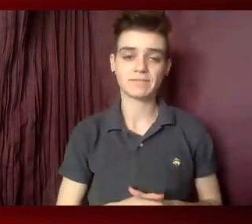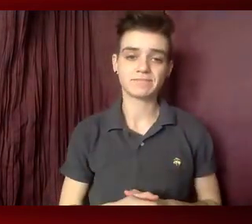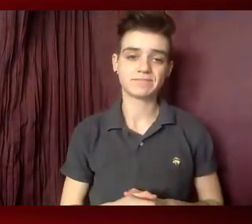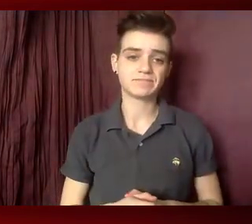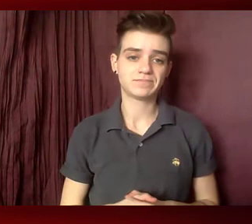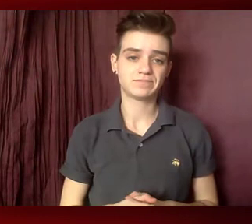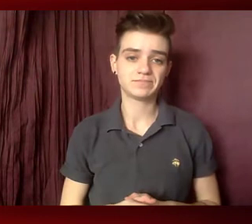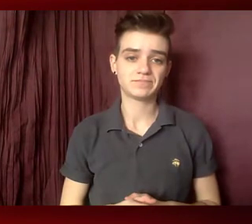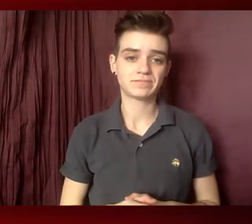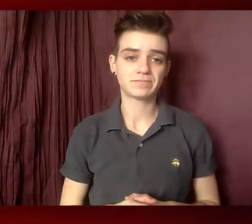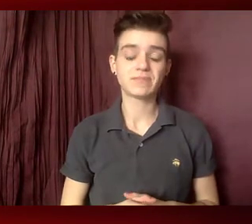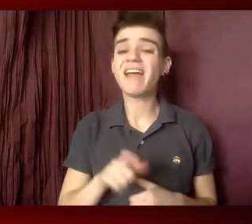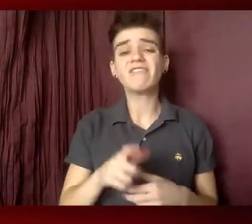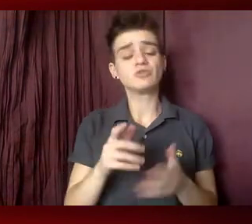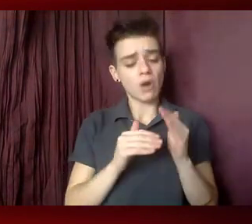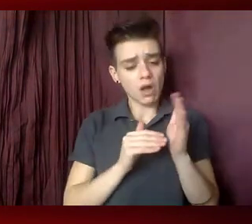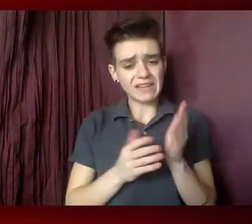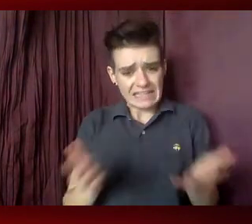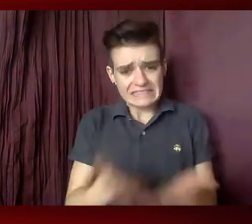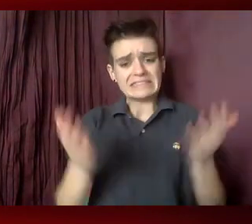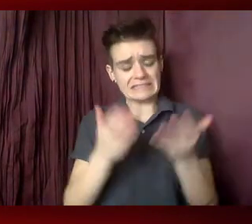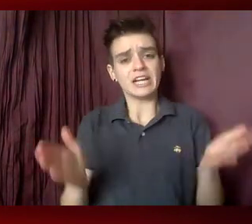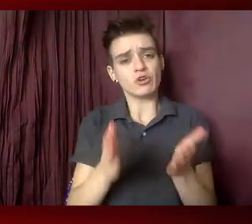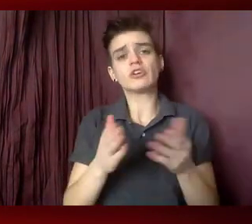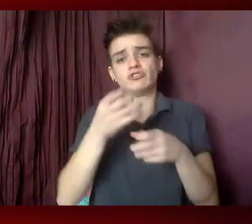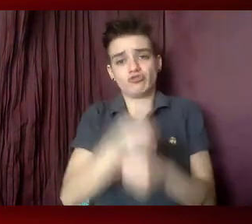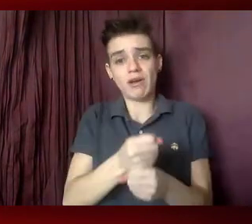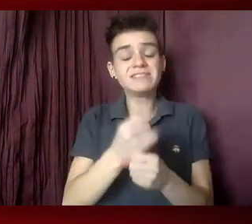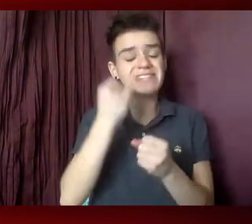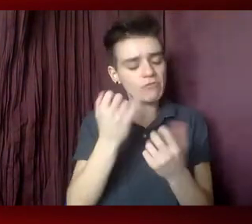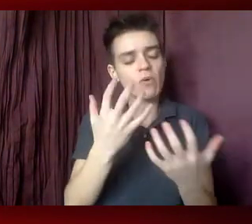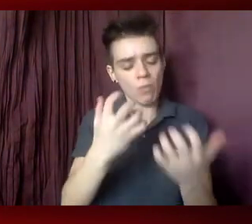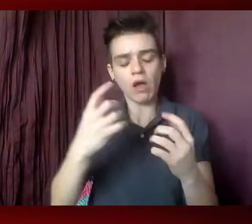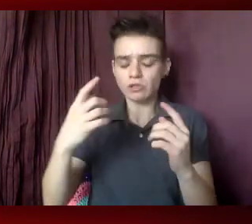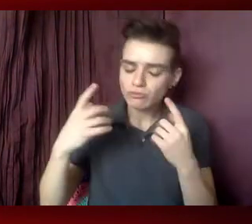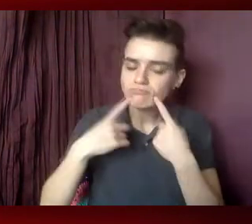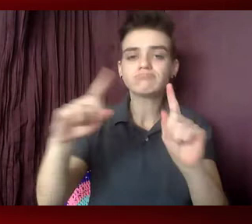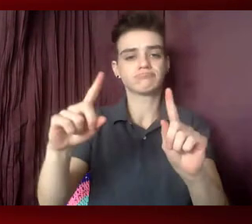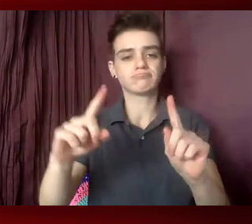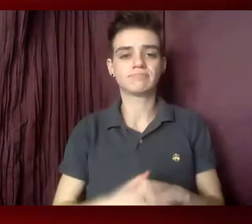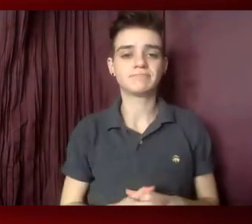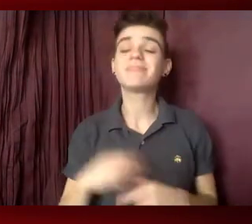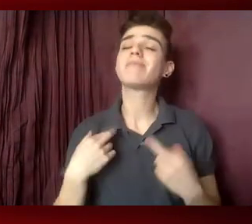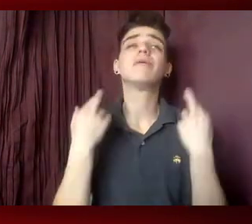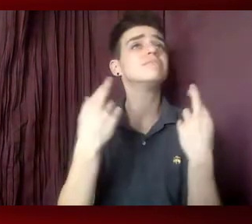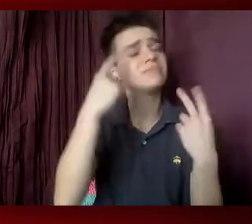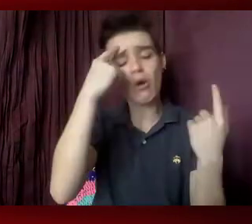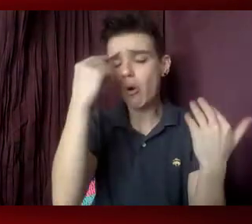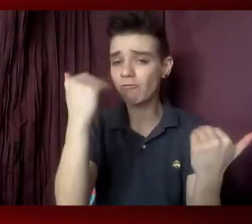ever want to make this an AIDS-free generation, which I'm hopeful and have a lot of